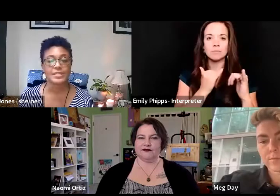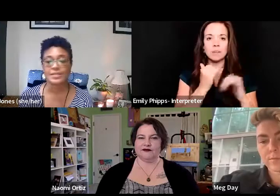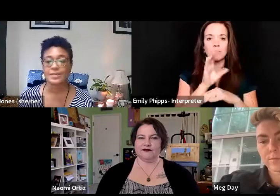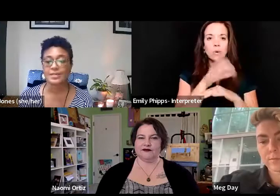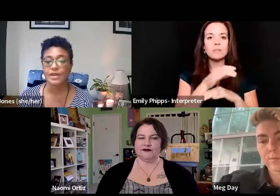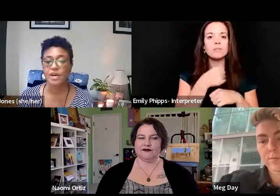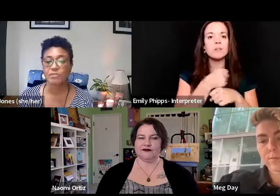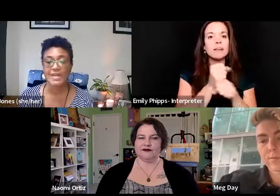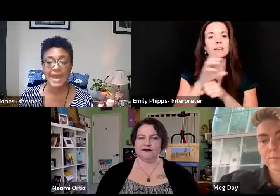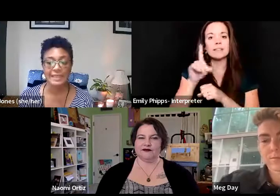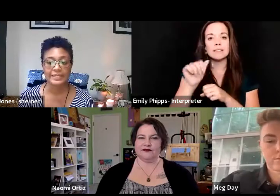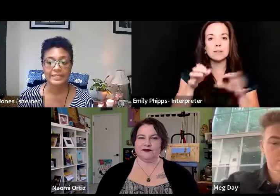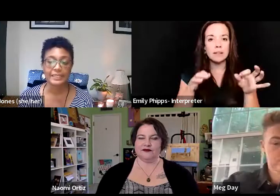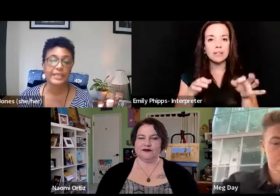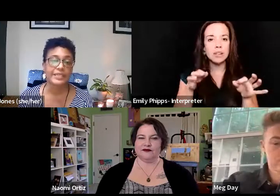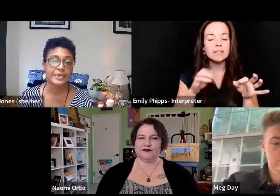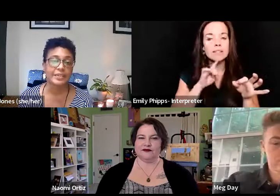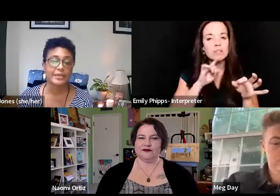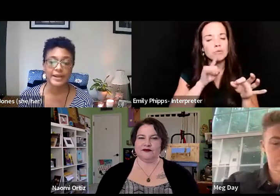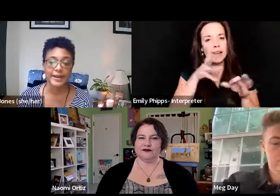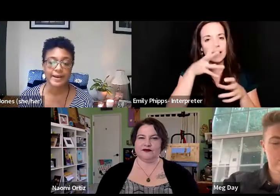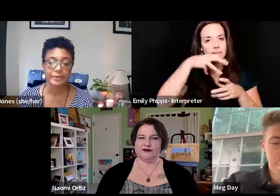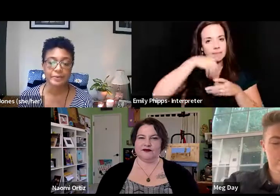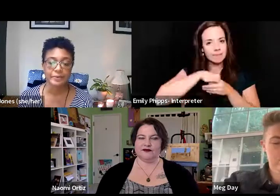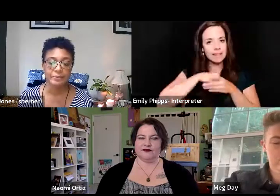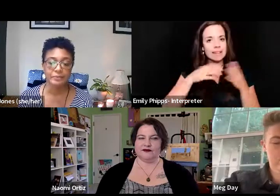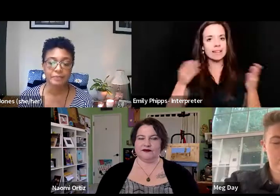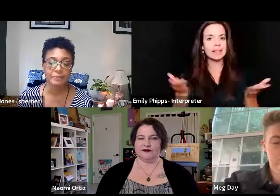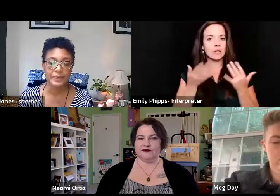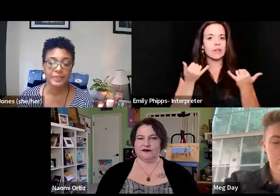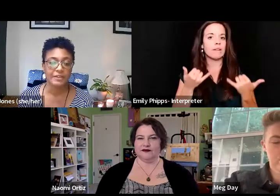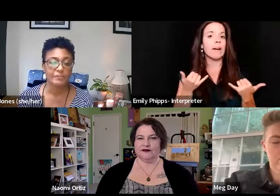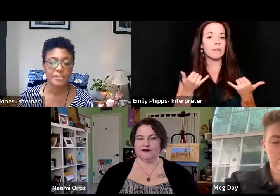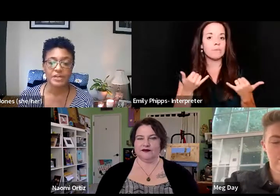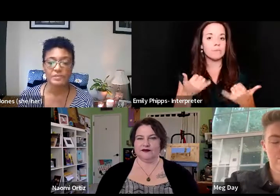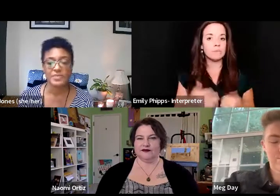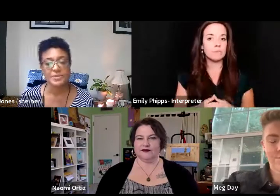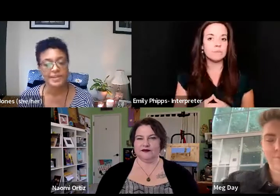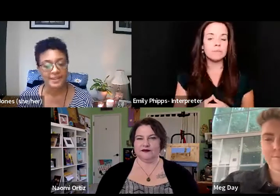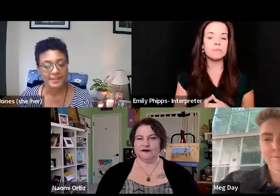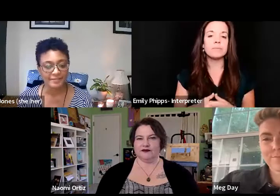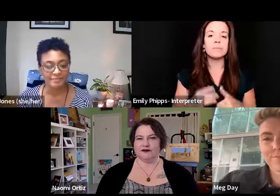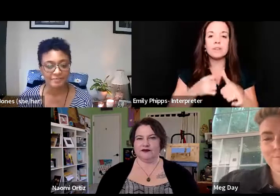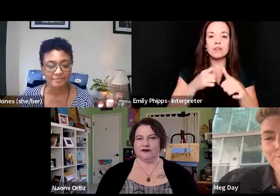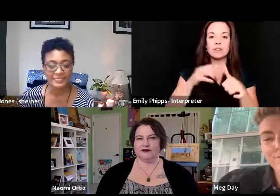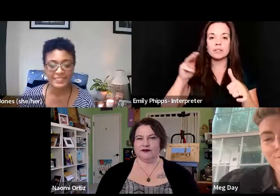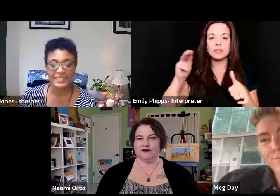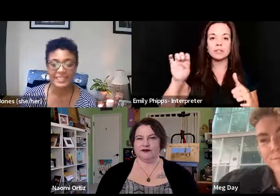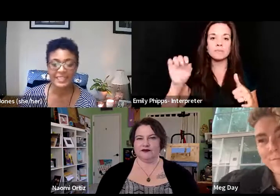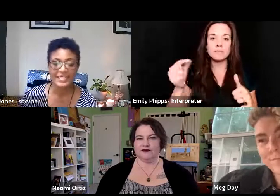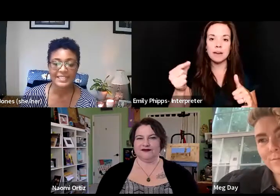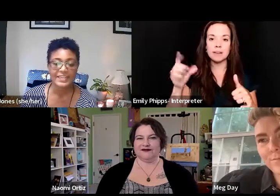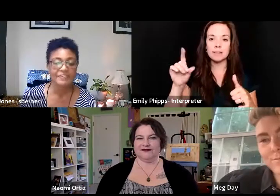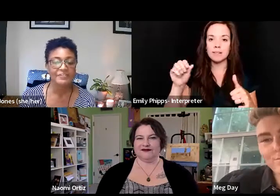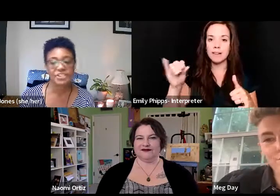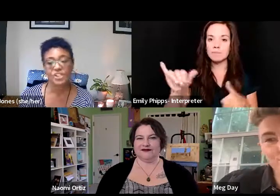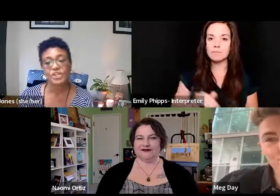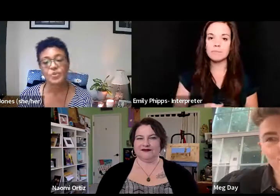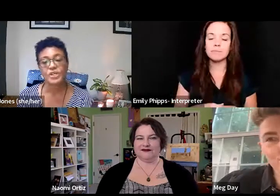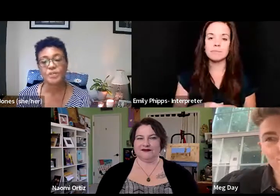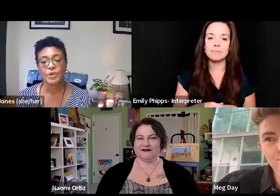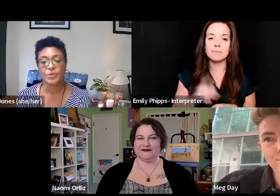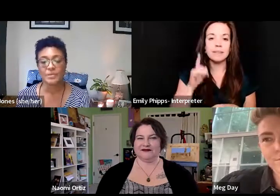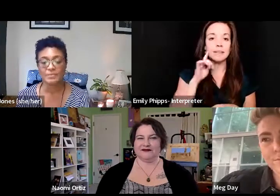justice a reality in the here and now. First up is Meg Day. Deaf,